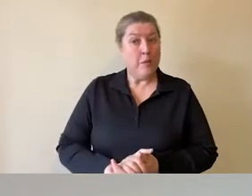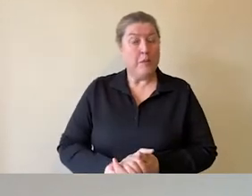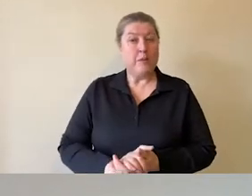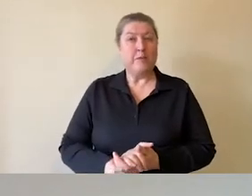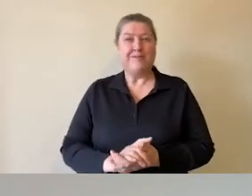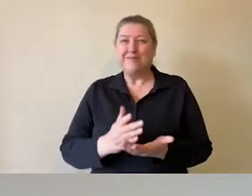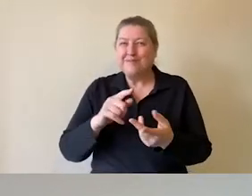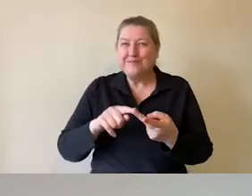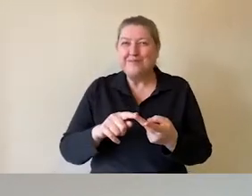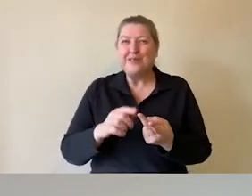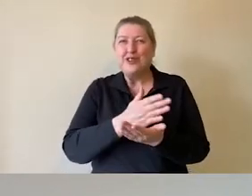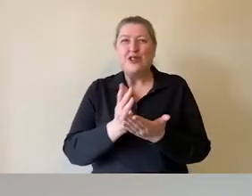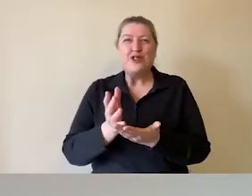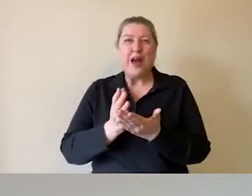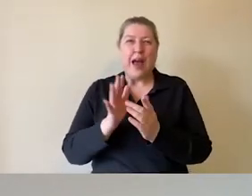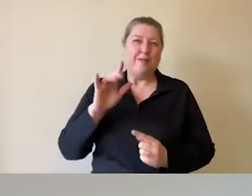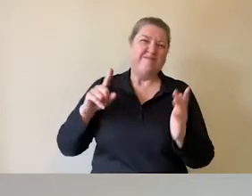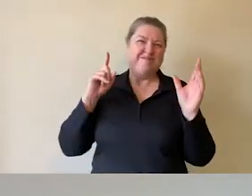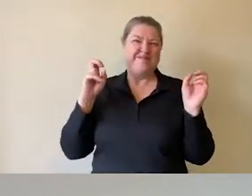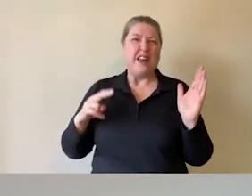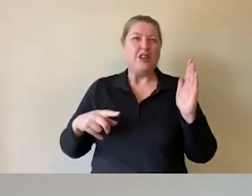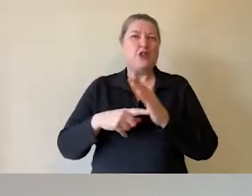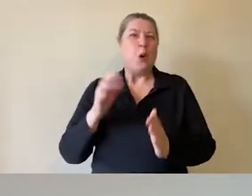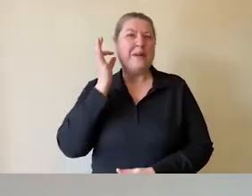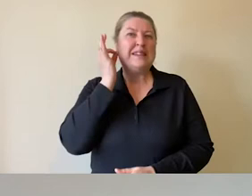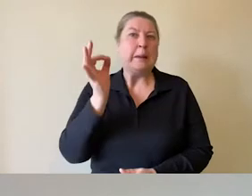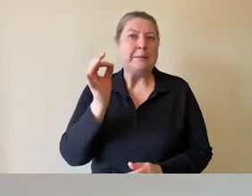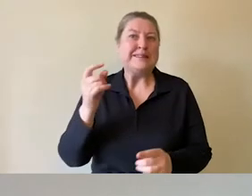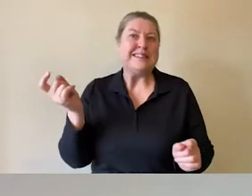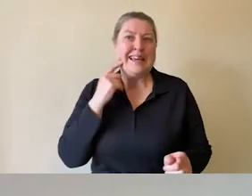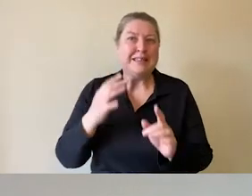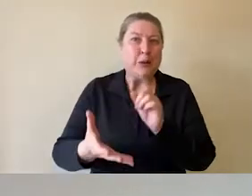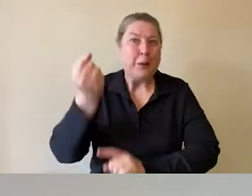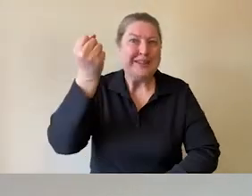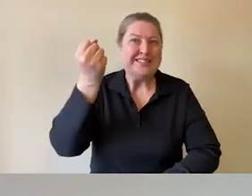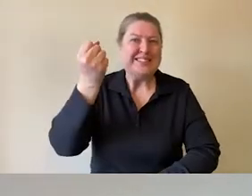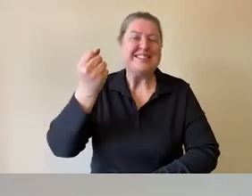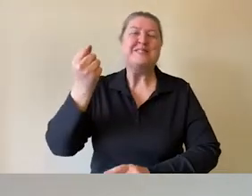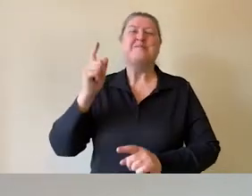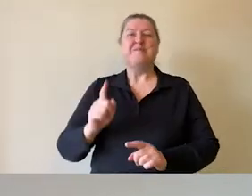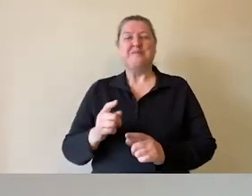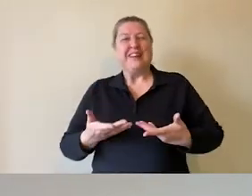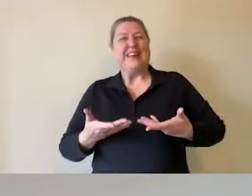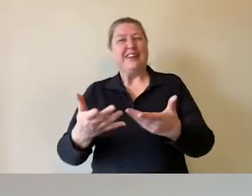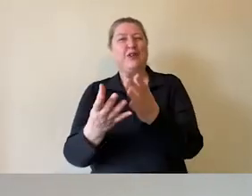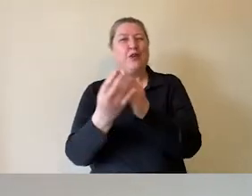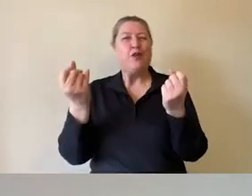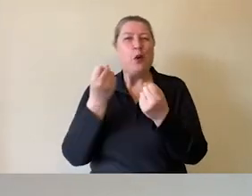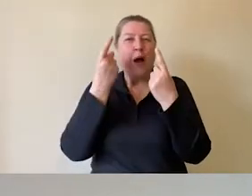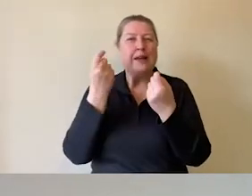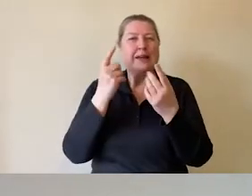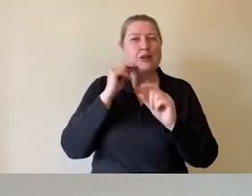top tips about easy wins and hopefully giving you a few ideas that you can then transfer